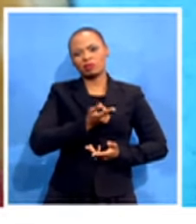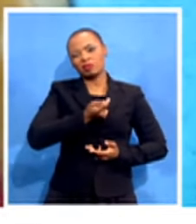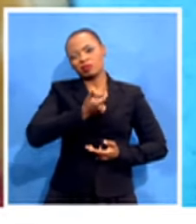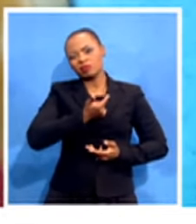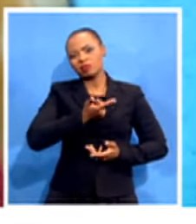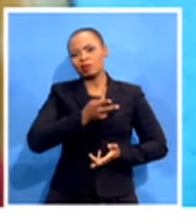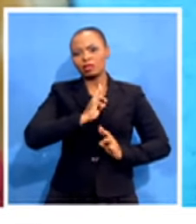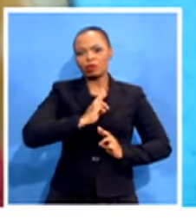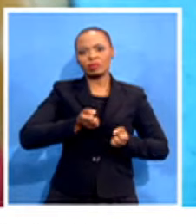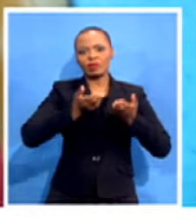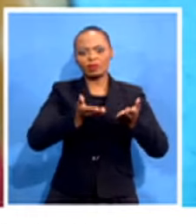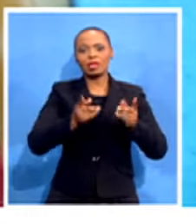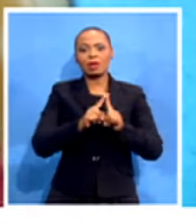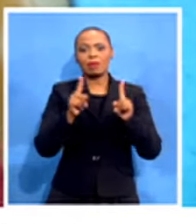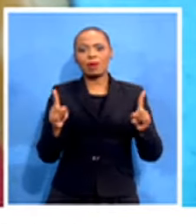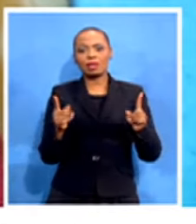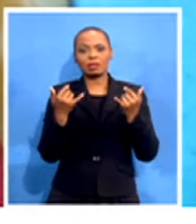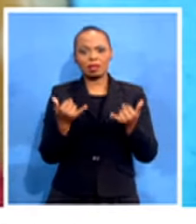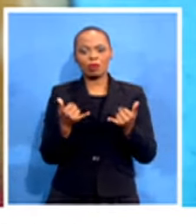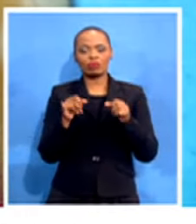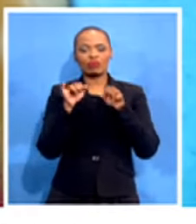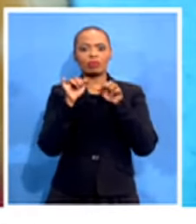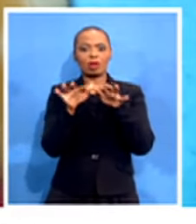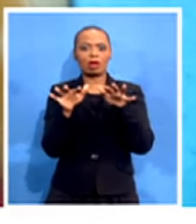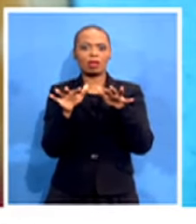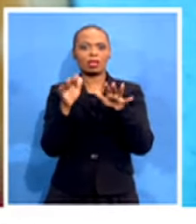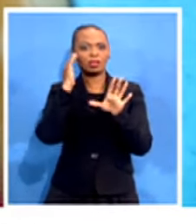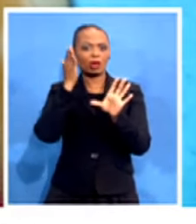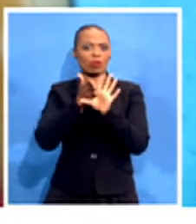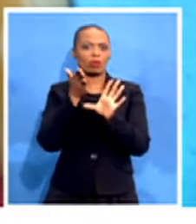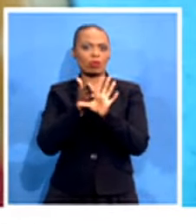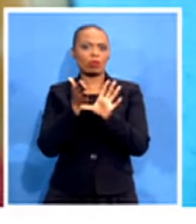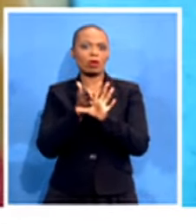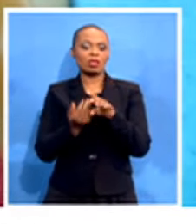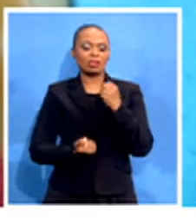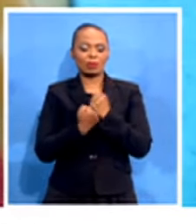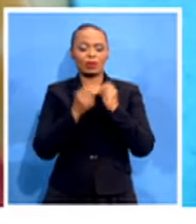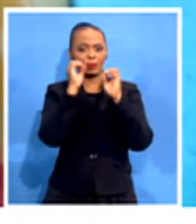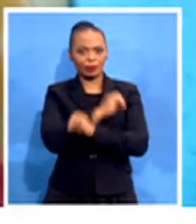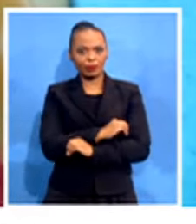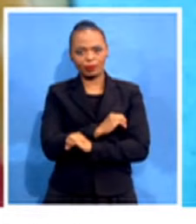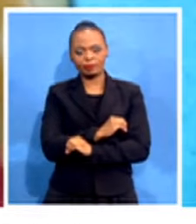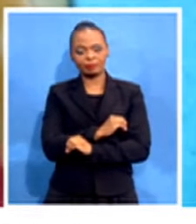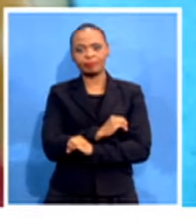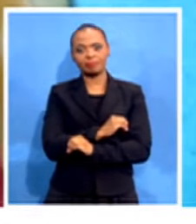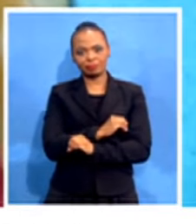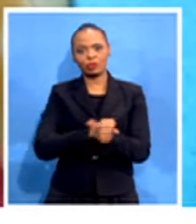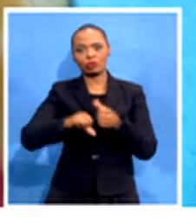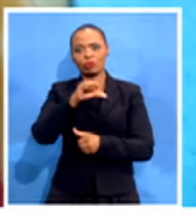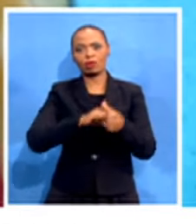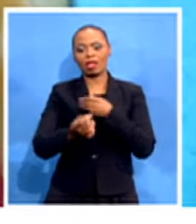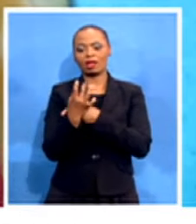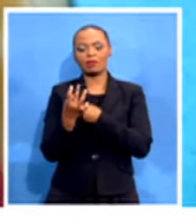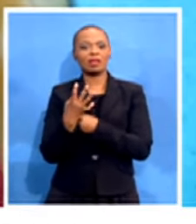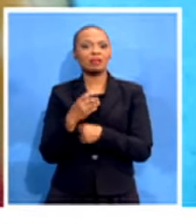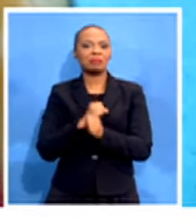in the services itself. But generally, there wasn't a psychosocial support and there was no psychological support at all, because it has